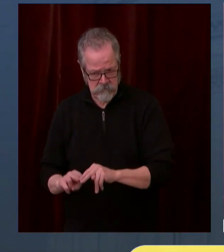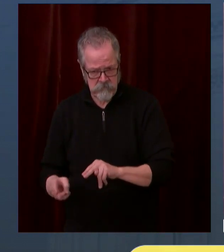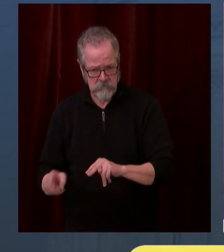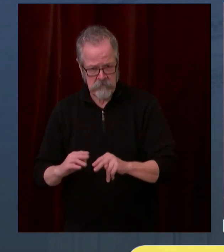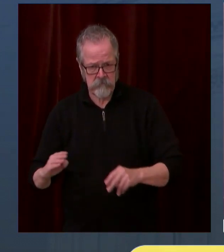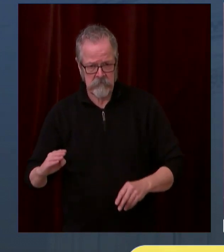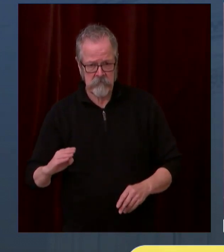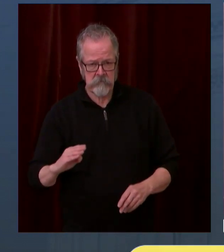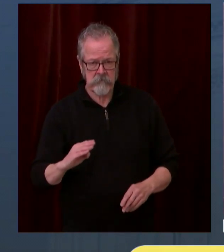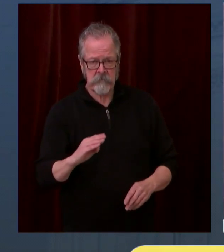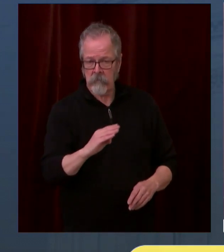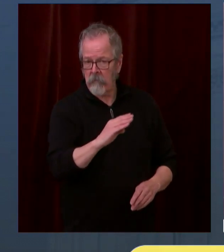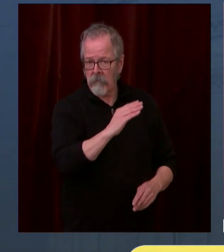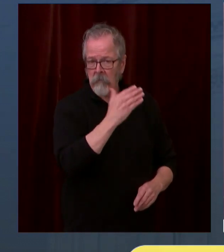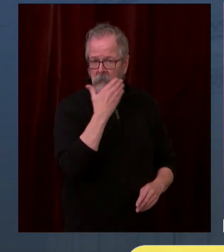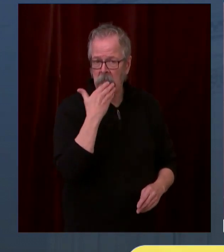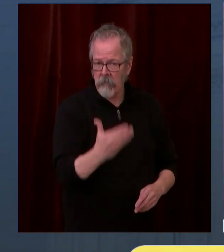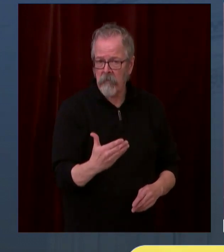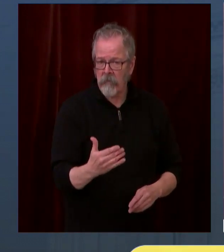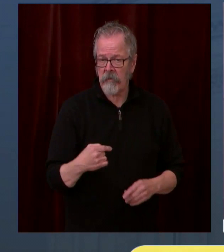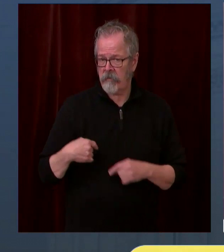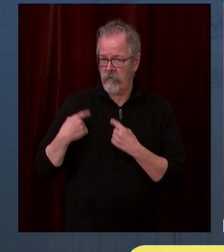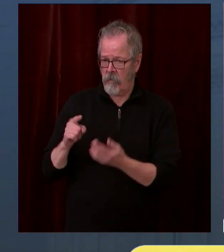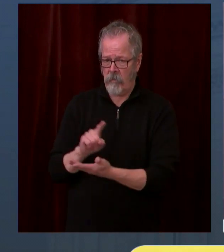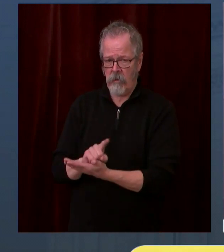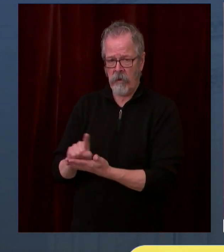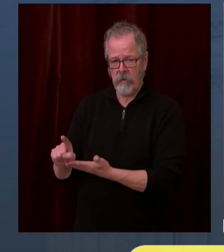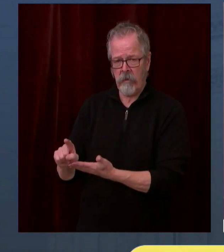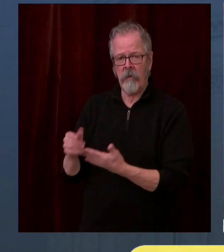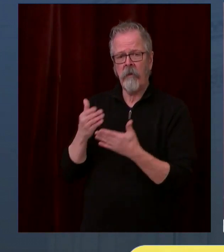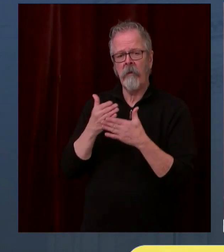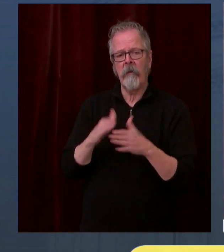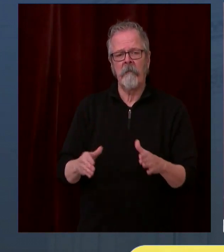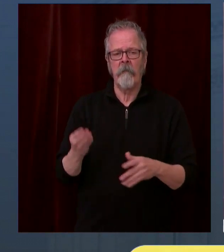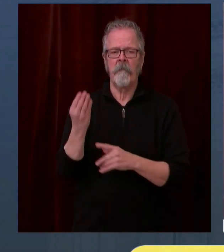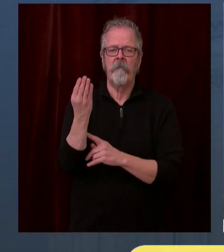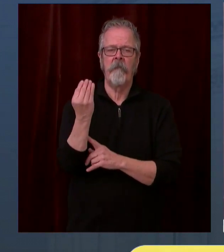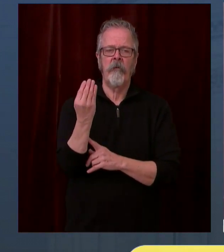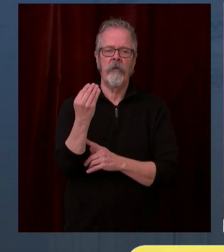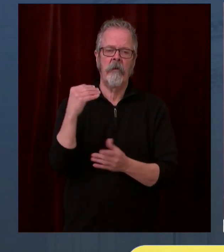which is roughly matching the vaccine supply that's coming into our